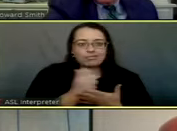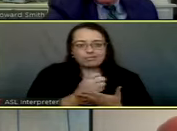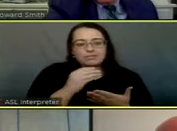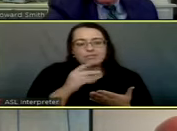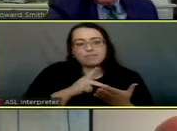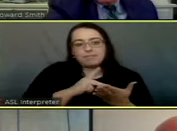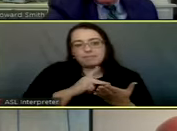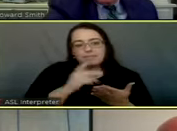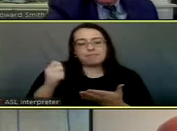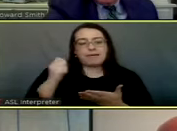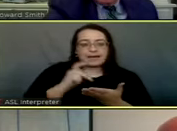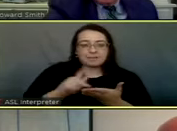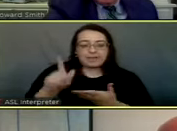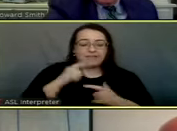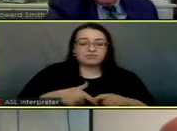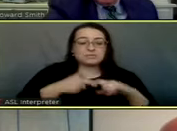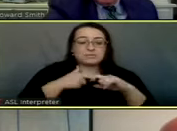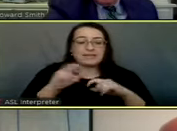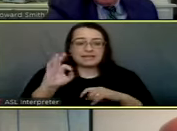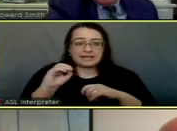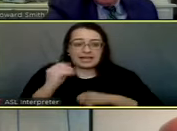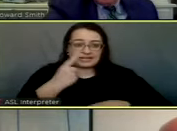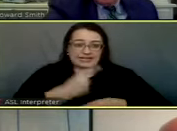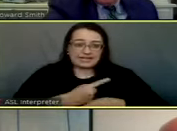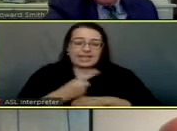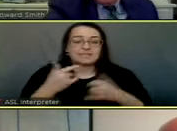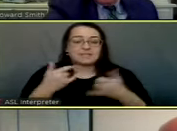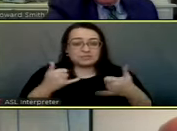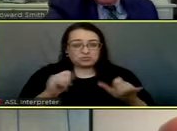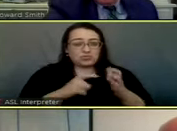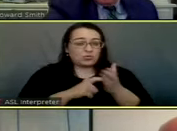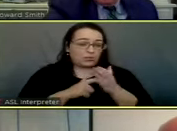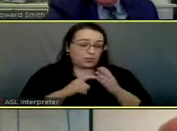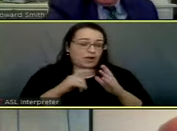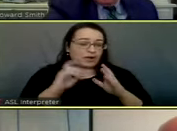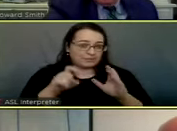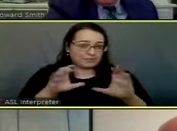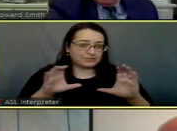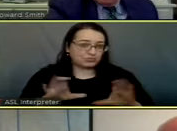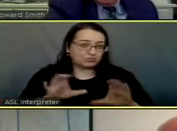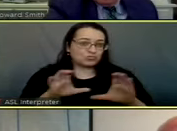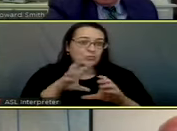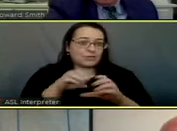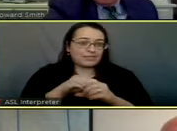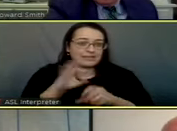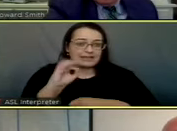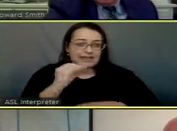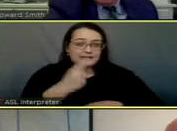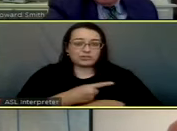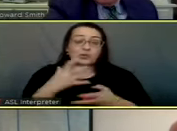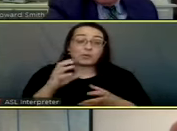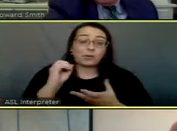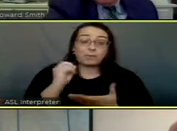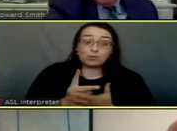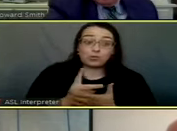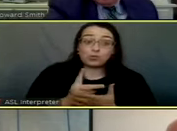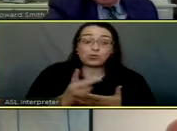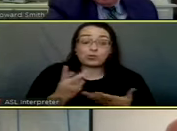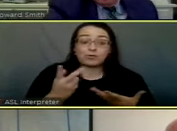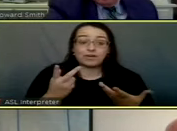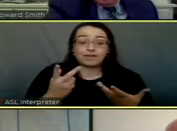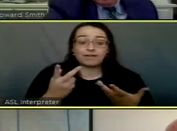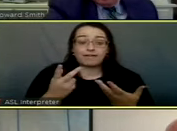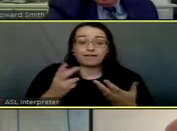If you suspend it, gives you 90 days, but you still have to act on it in 90 days. You have to go in and deny it. You don't want to approve it. If you ever approve it,